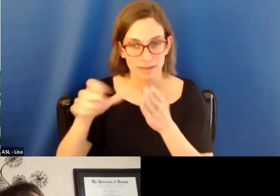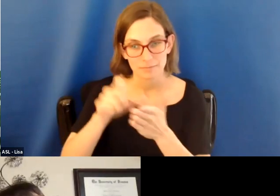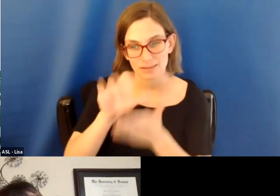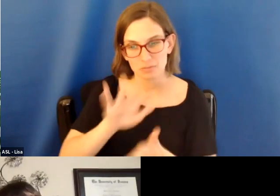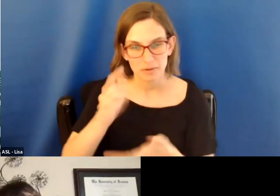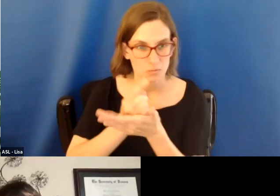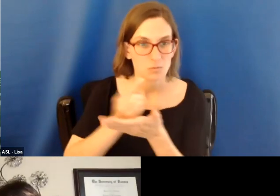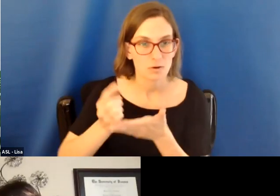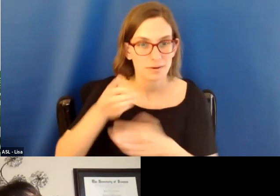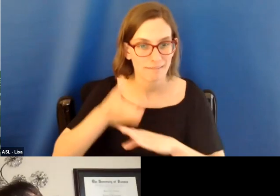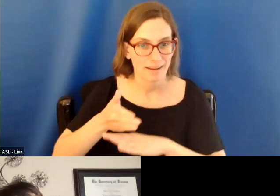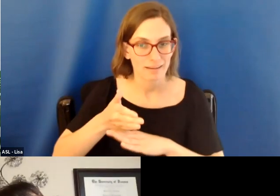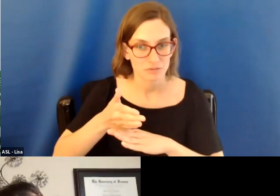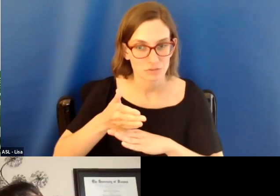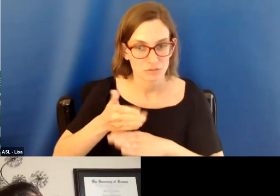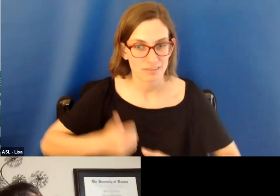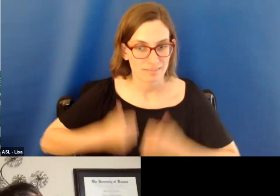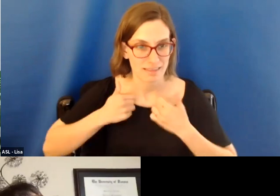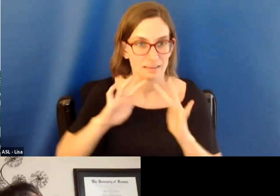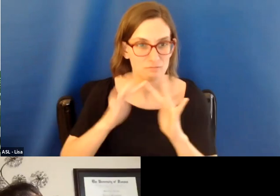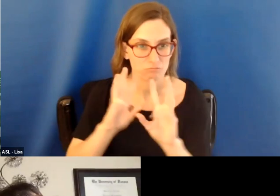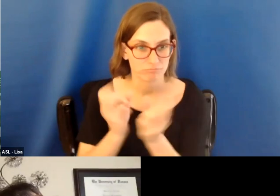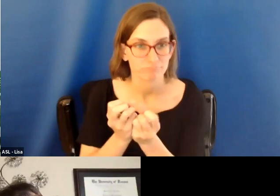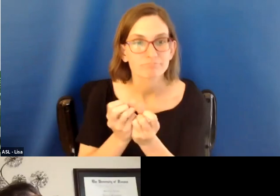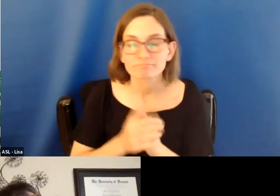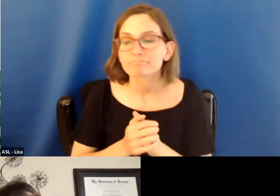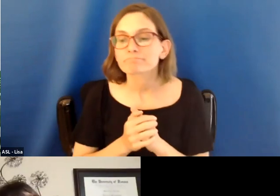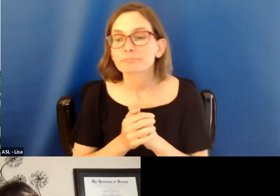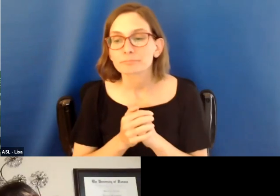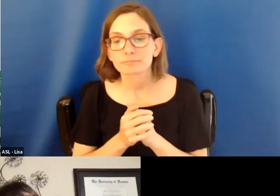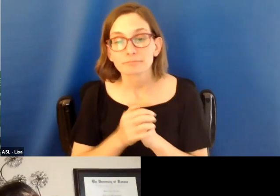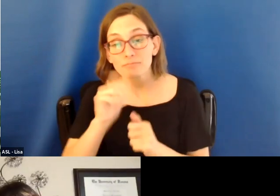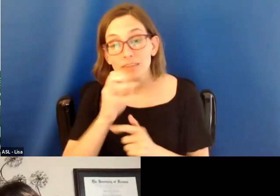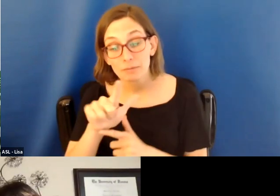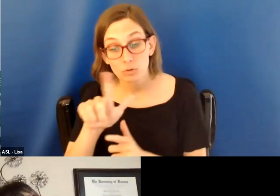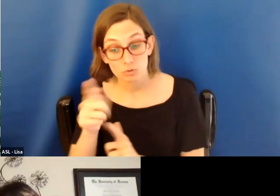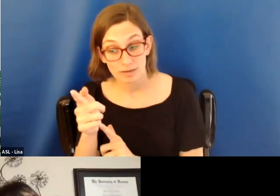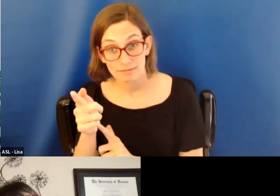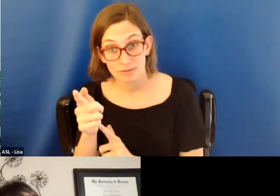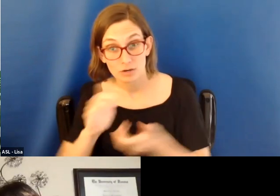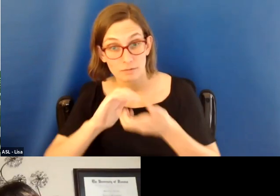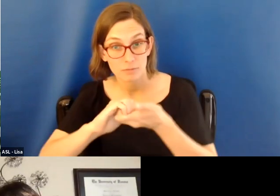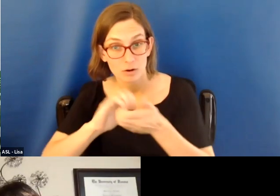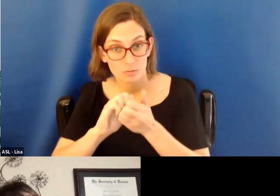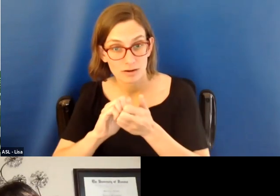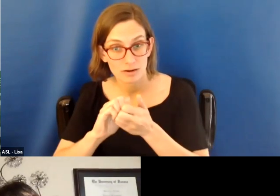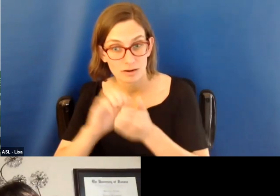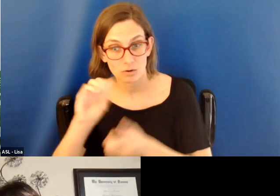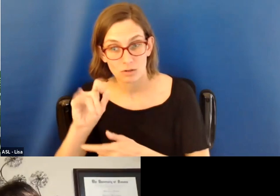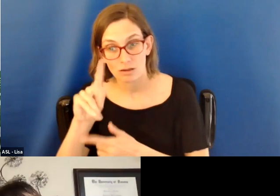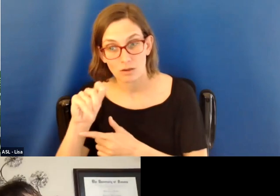after the live broadcast. On April the 21st, we are partnering with the Oklahoma Higher